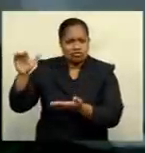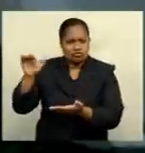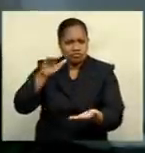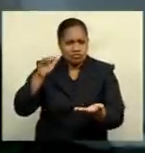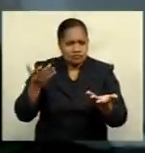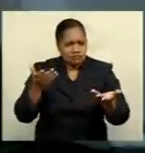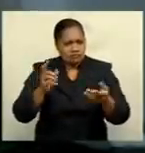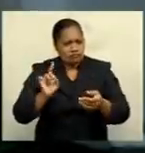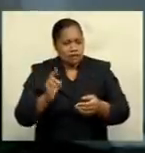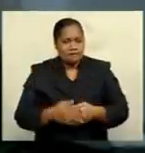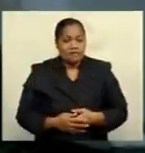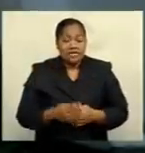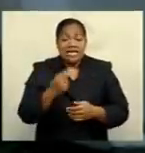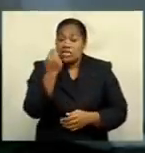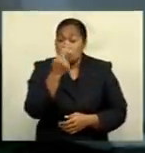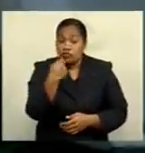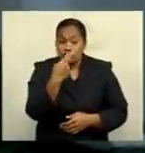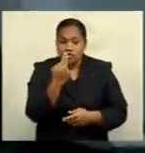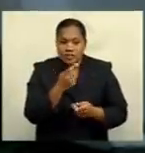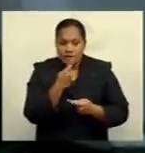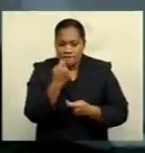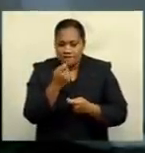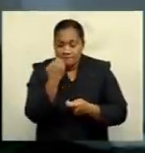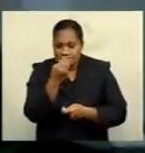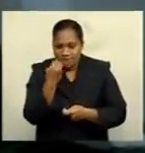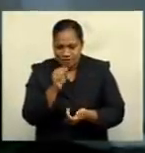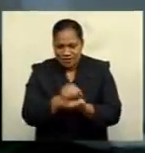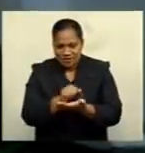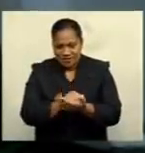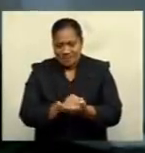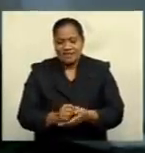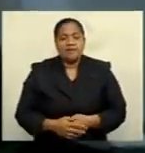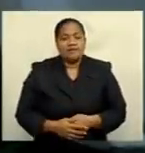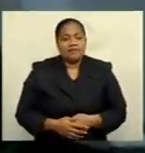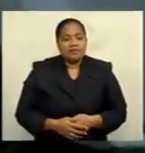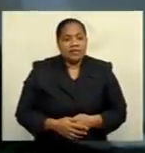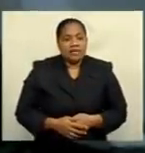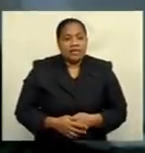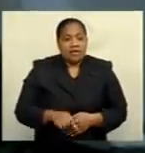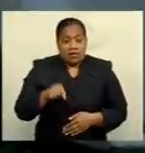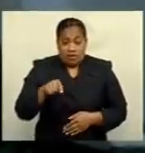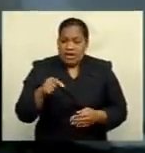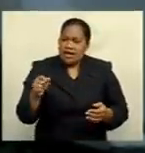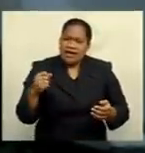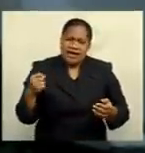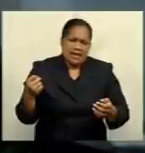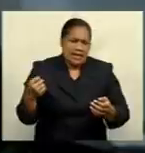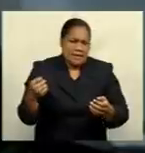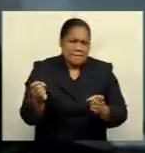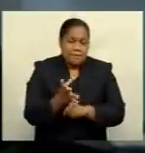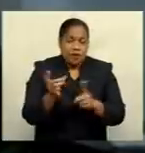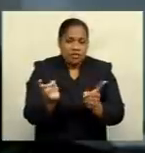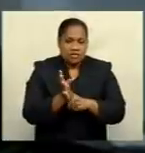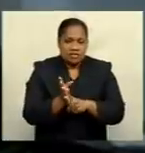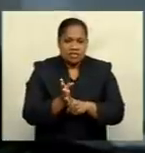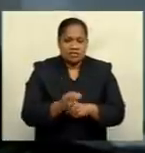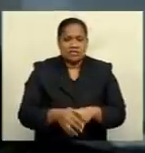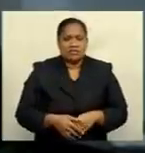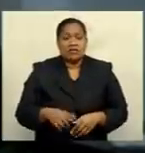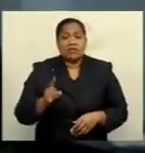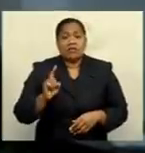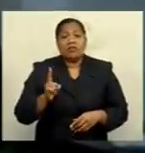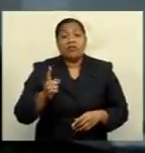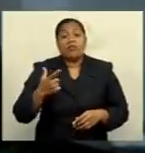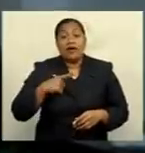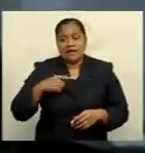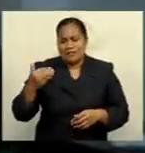nutrition feeding. Supplement feeding is one of the major important things that contributes to the increase